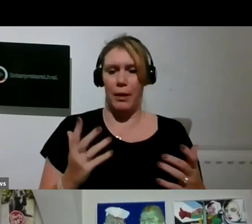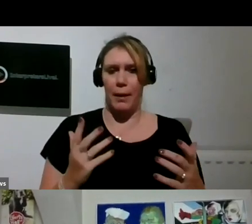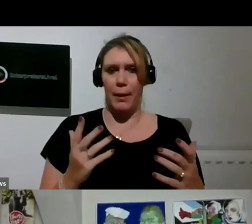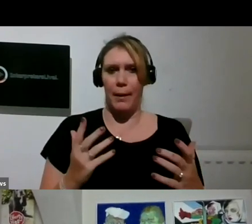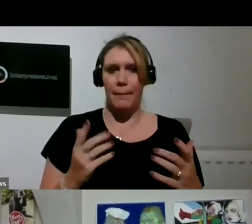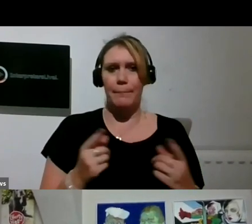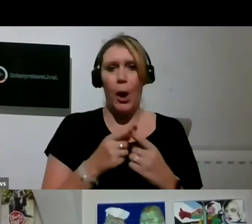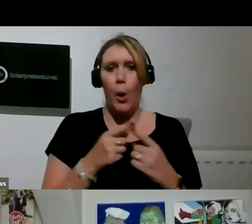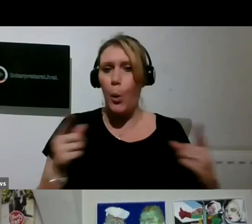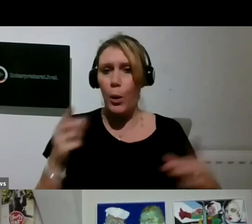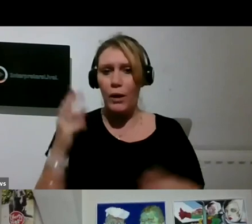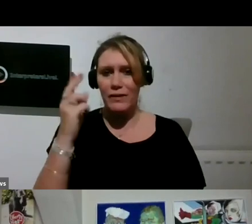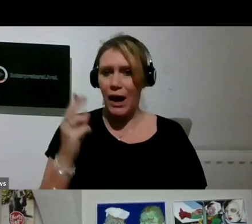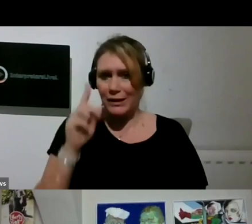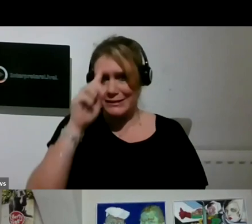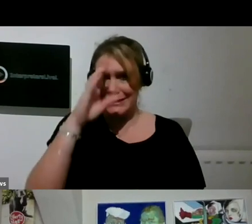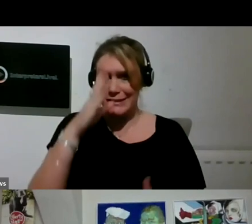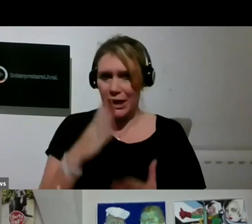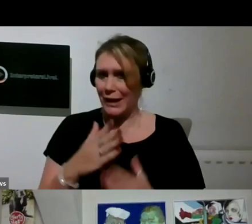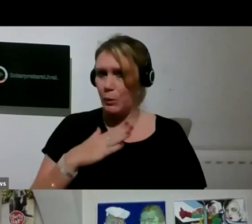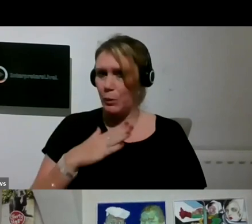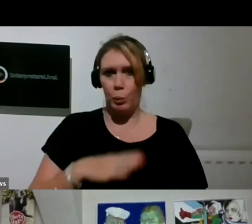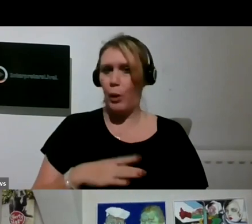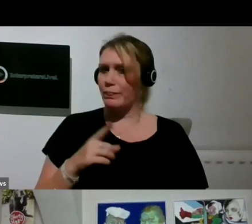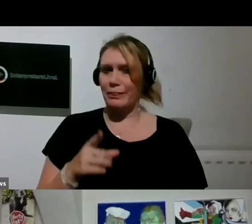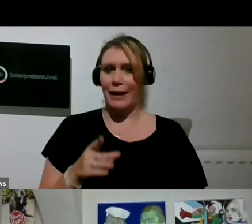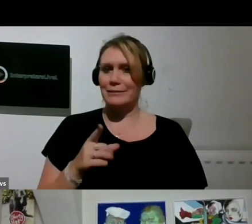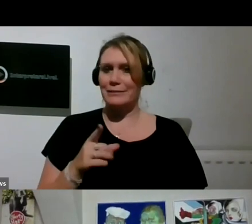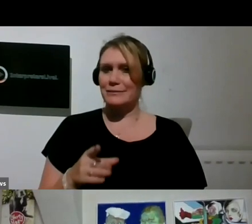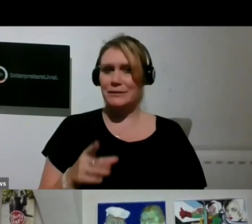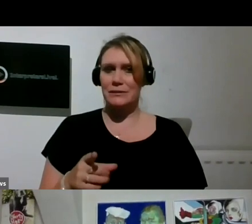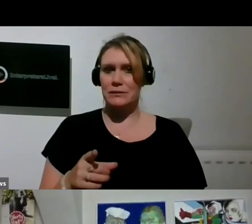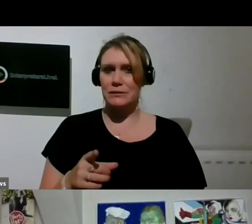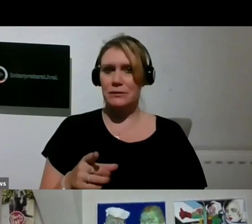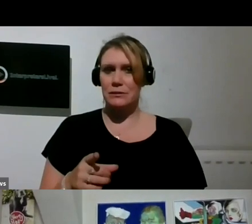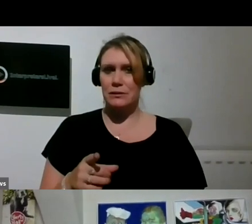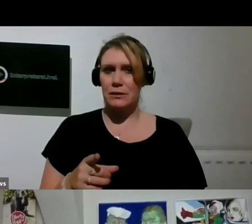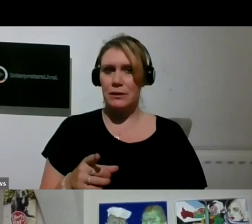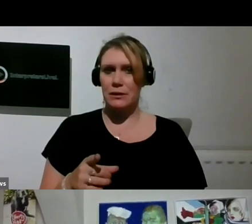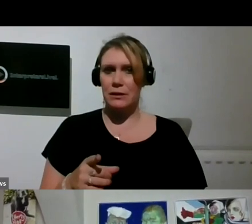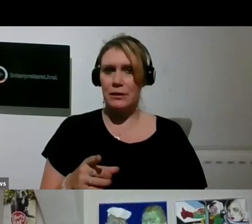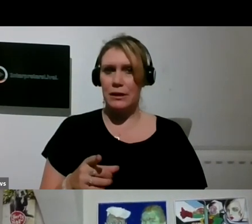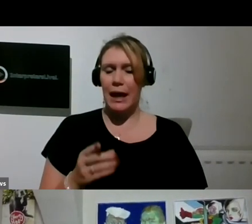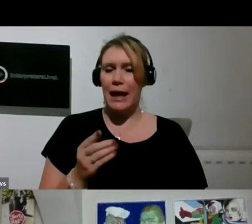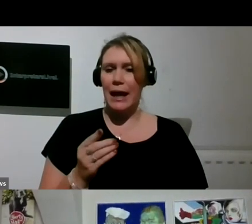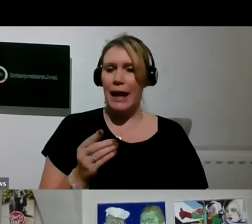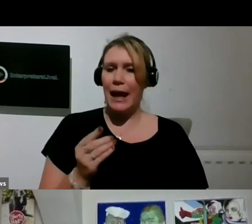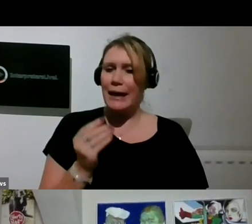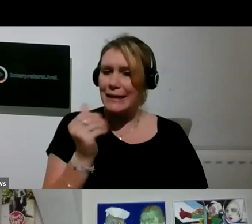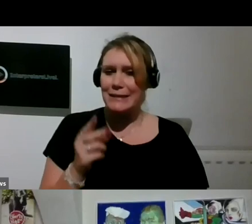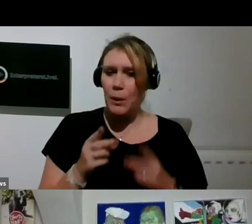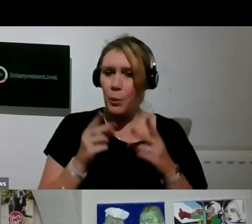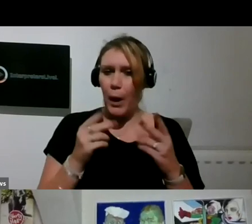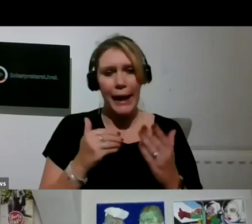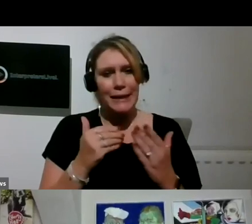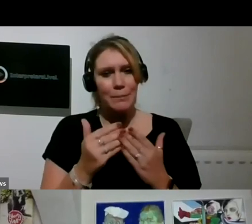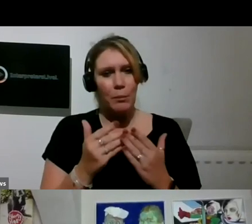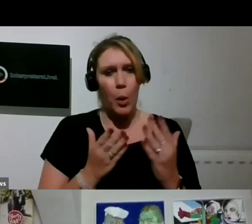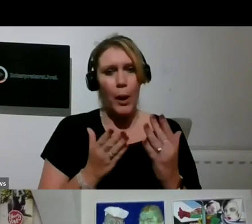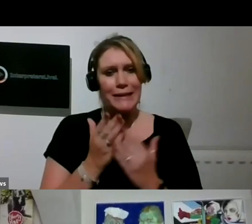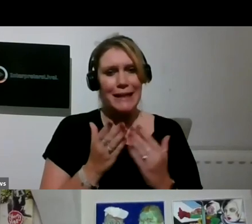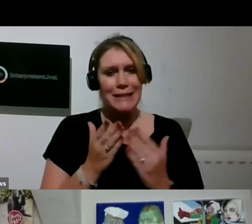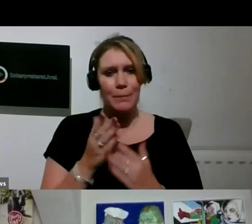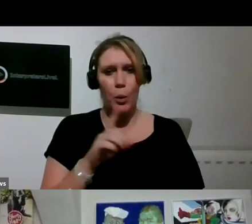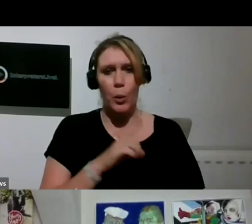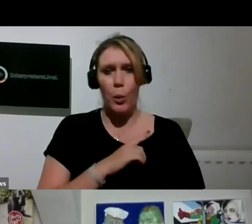that. And actually, I think you'll see that in some ways it's much, much more accessible to be able to scroll through images